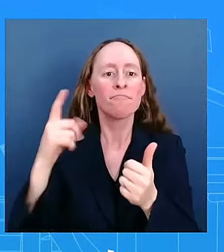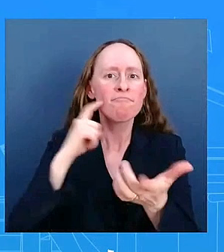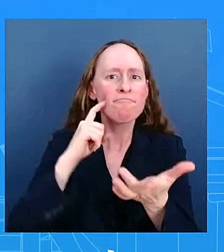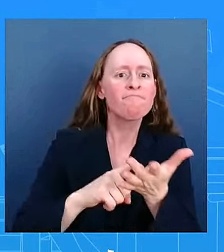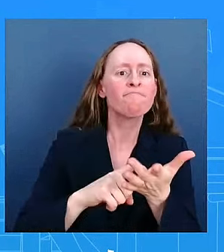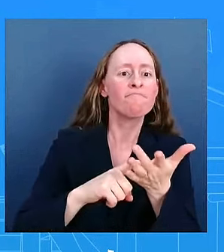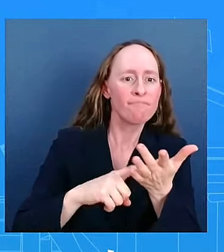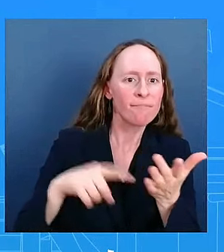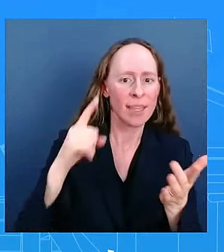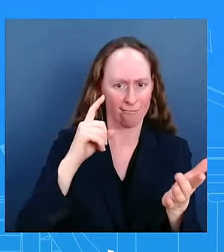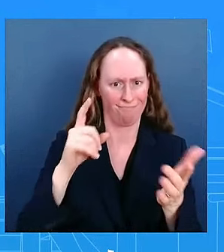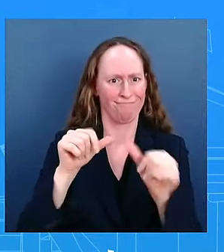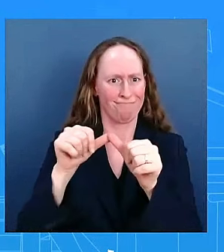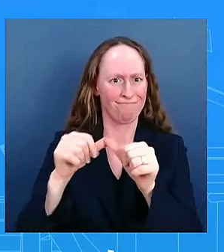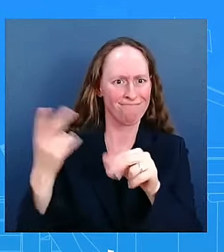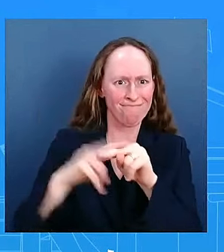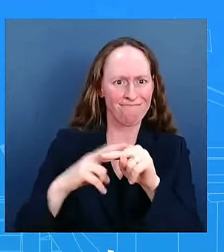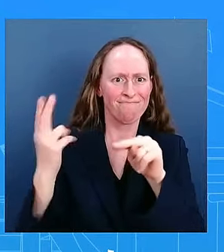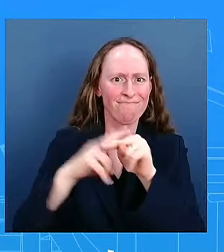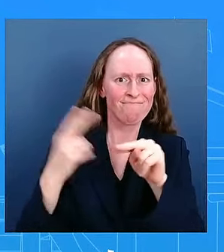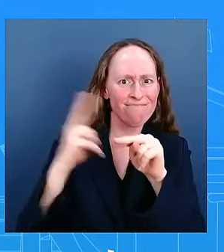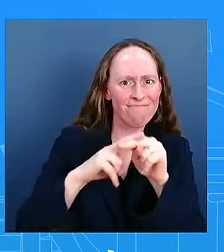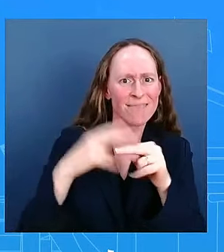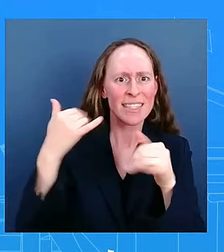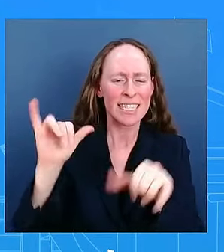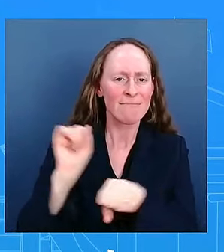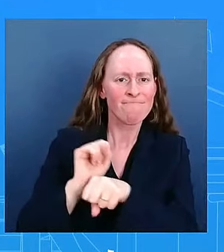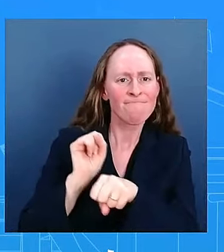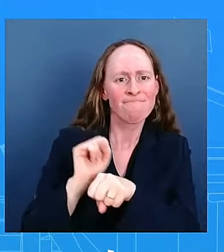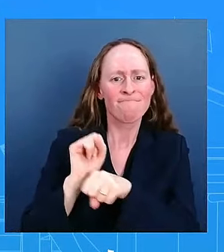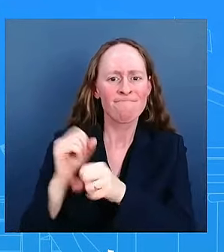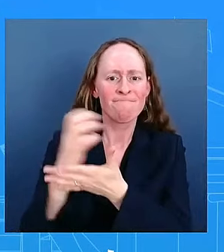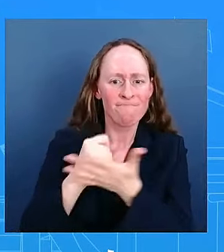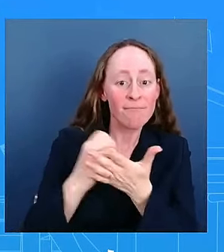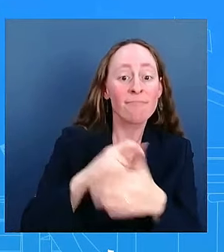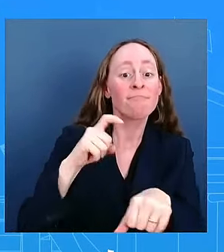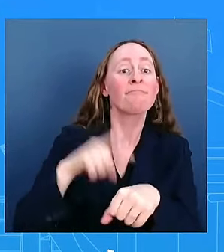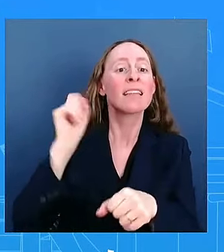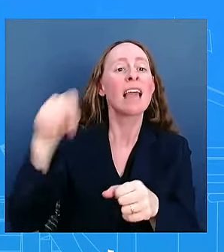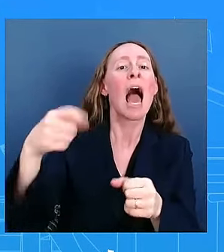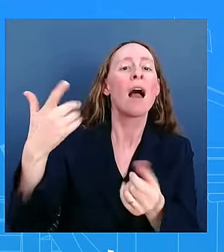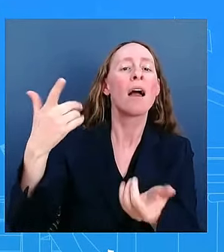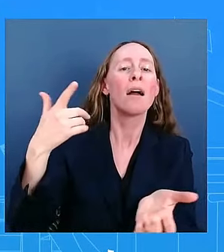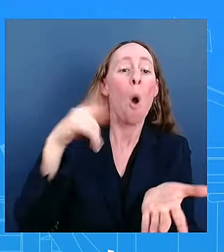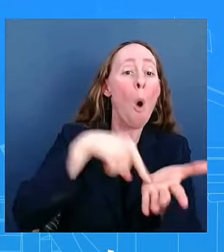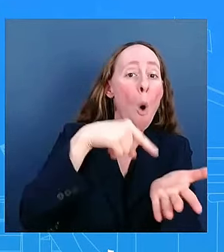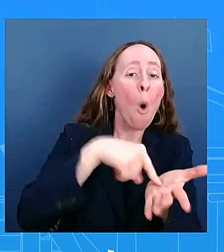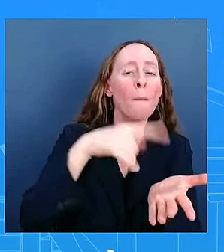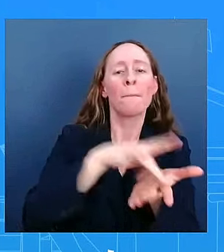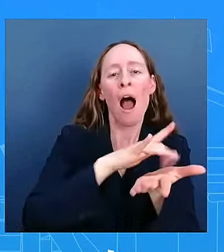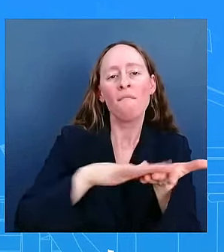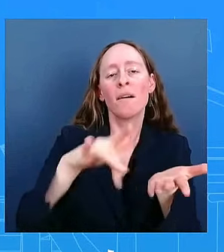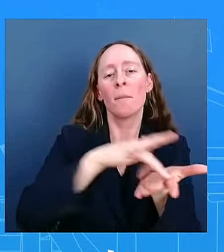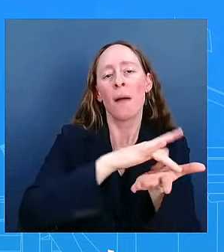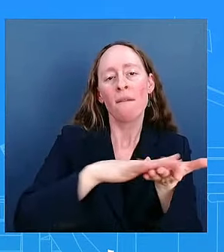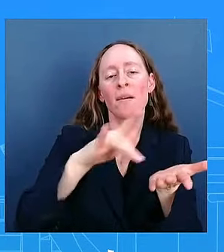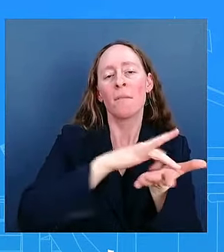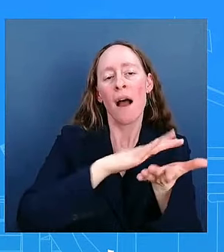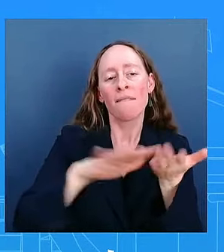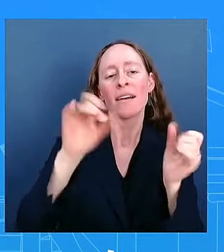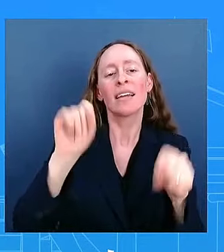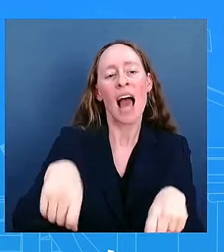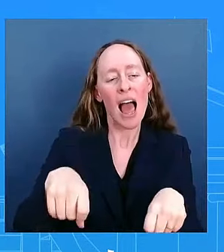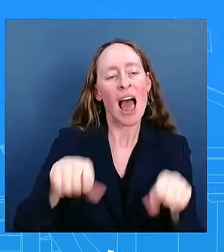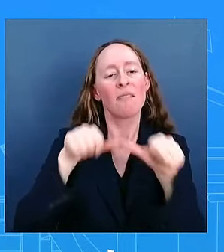and therefore people have been able to service their debt uh at levels that are historically pretty low so look it's something we have to watch i do think